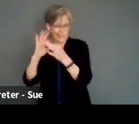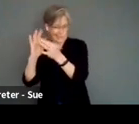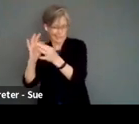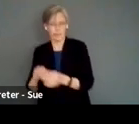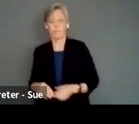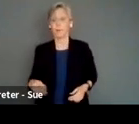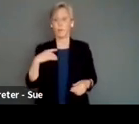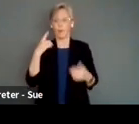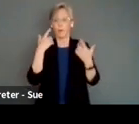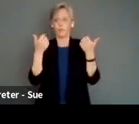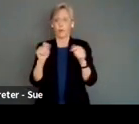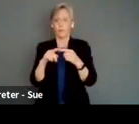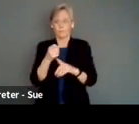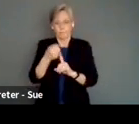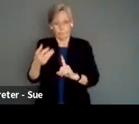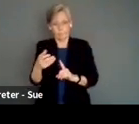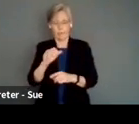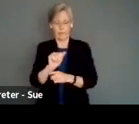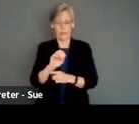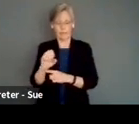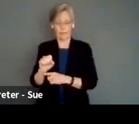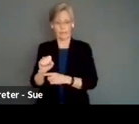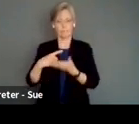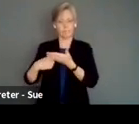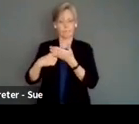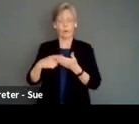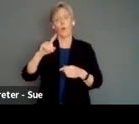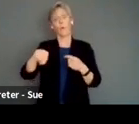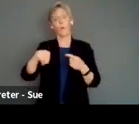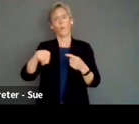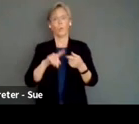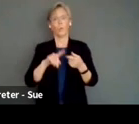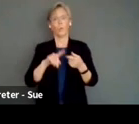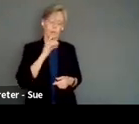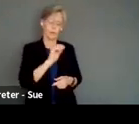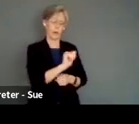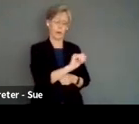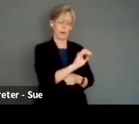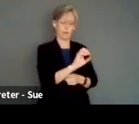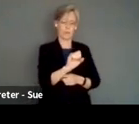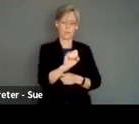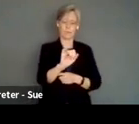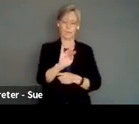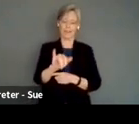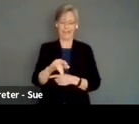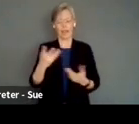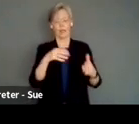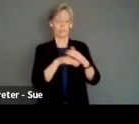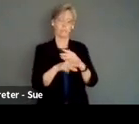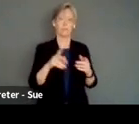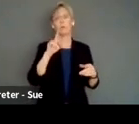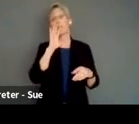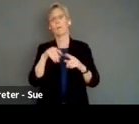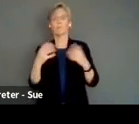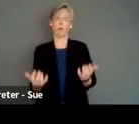We're going to try to expand the access discourse a little bit. So normally when you talk about accessibility in the arts, we start with a conversation about audience,